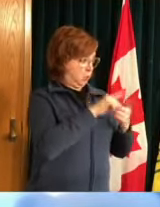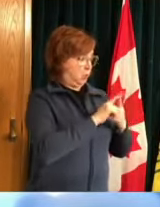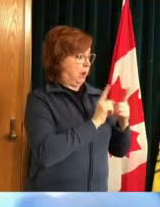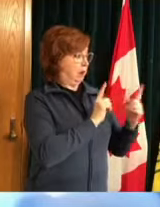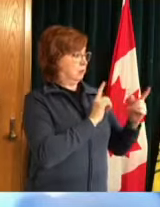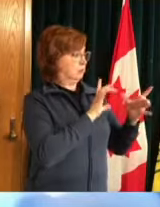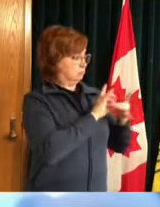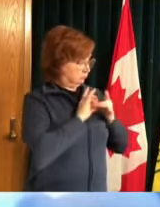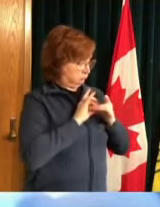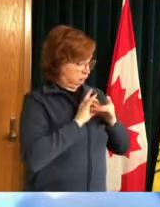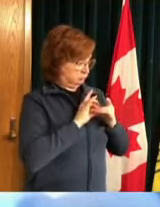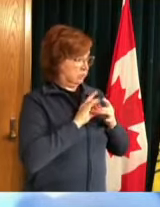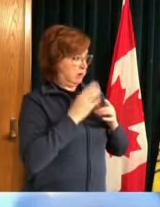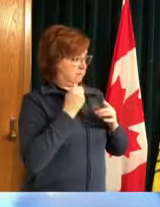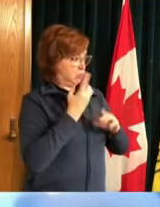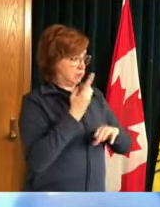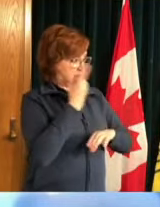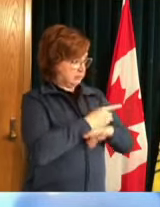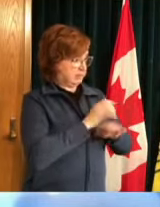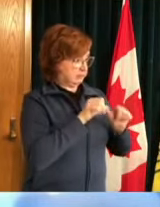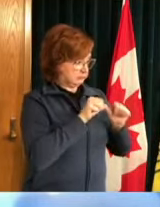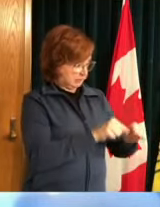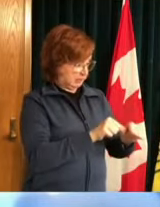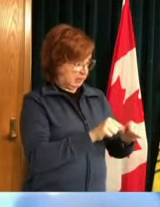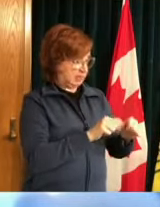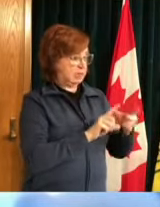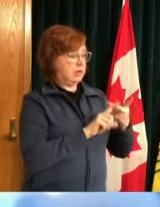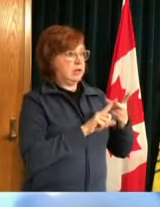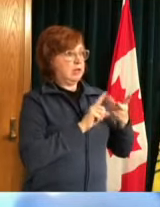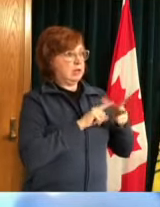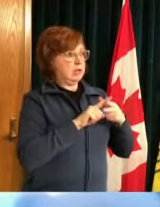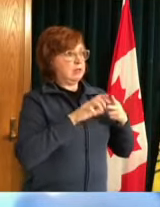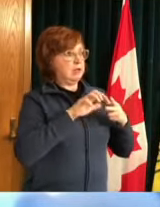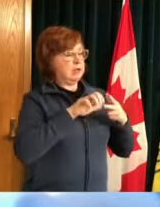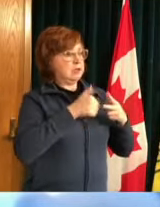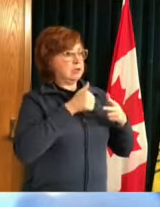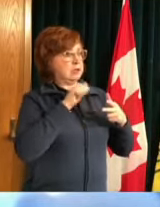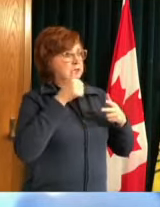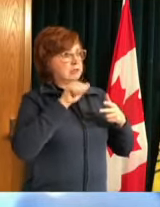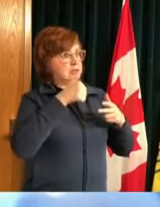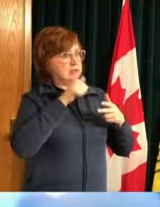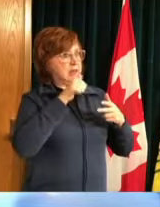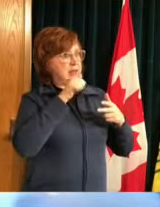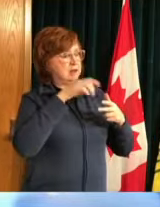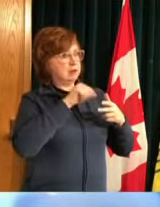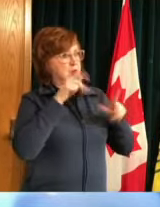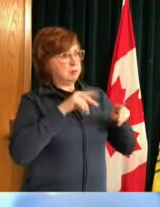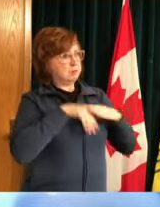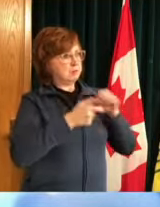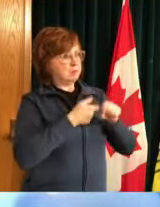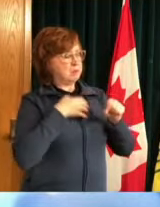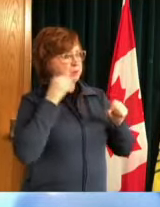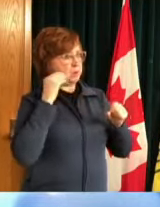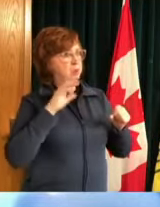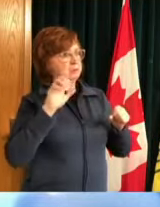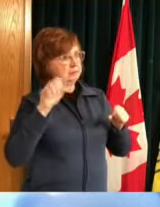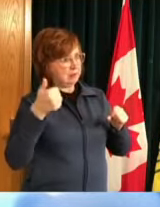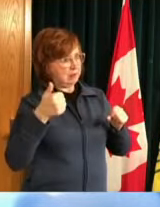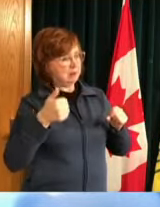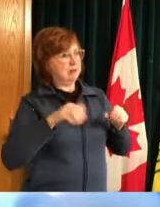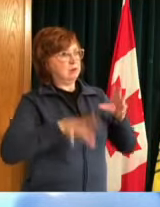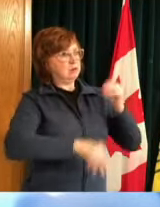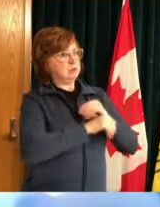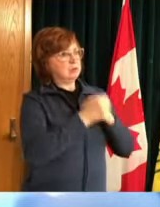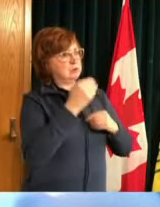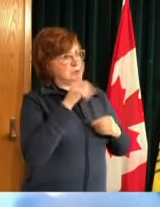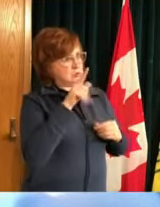household member can be up to 10 days unless the case is able to isolate in a separate location this is really hard for all